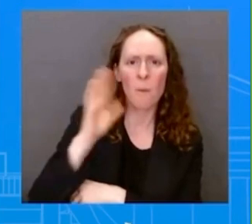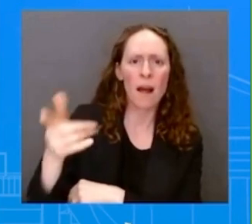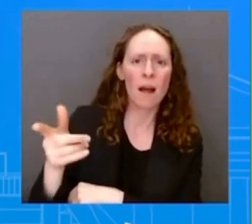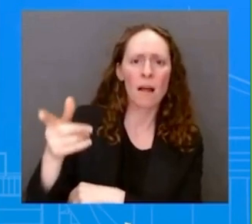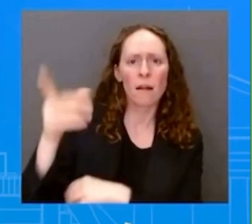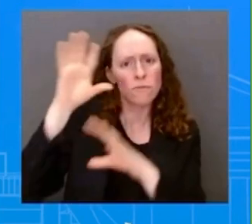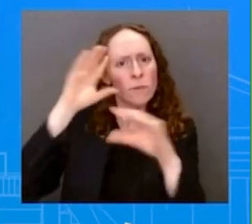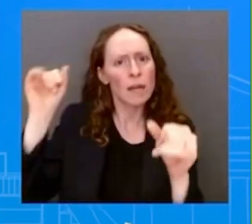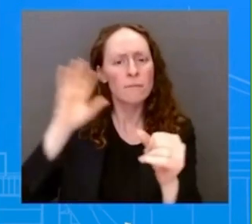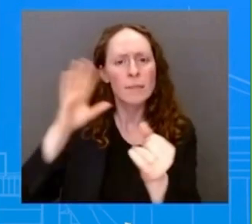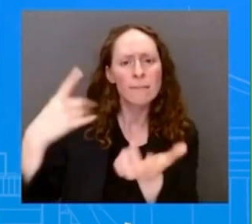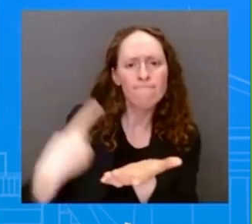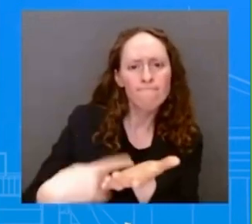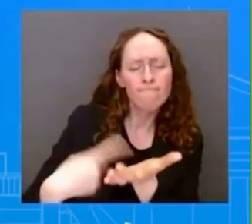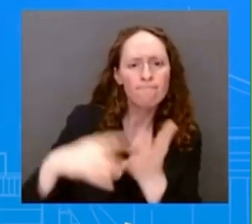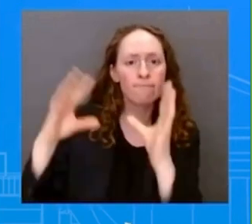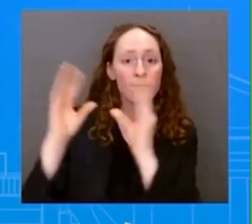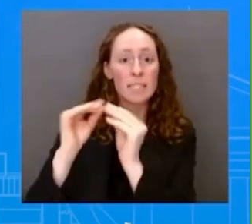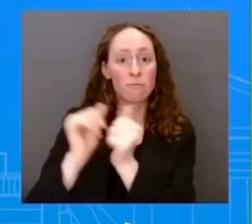Good afternoon everybody.